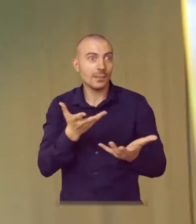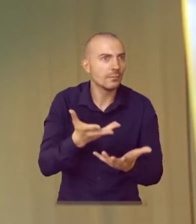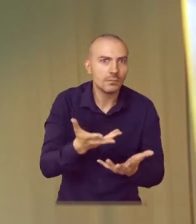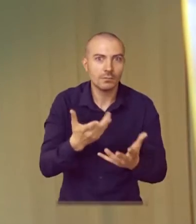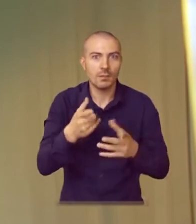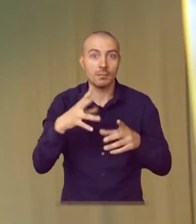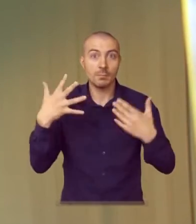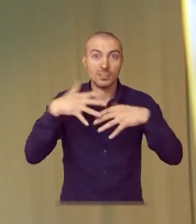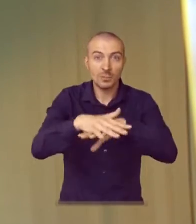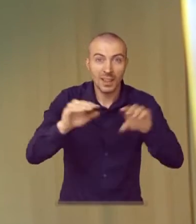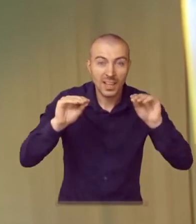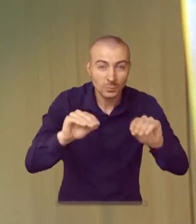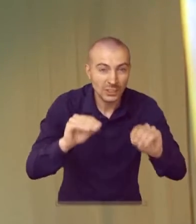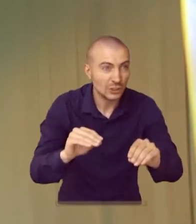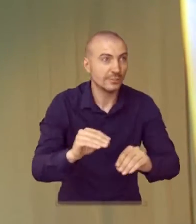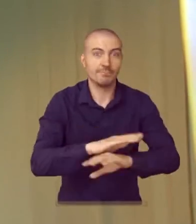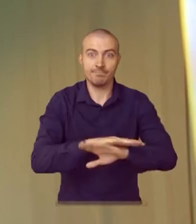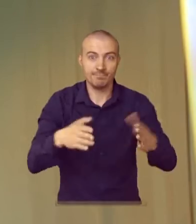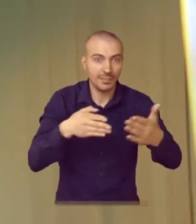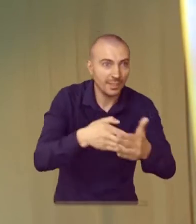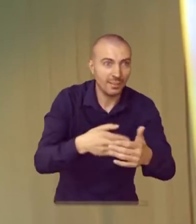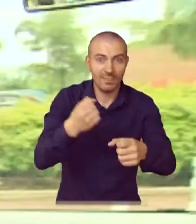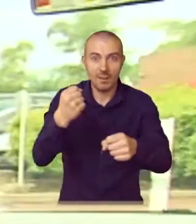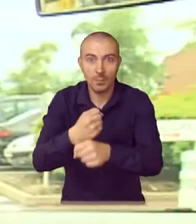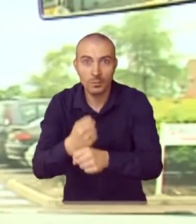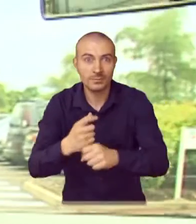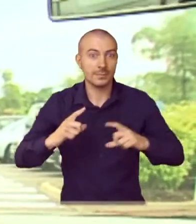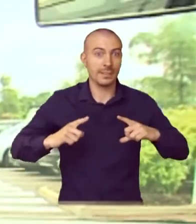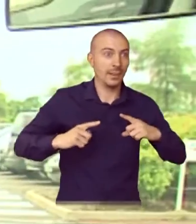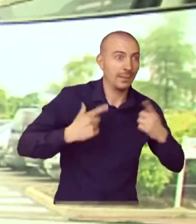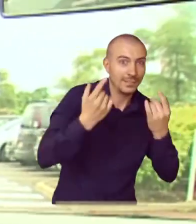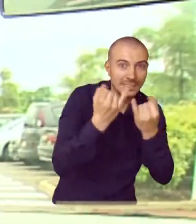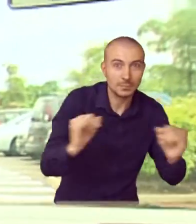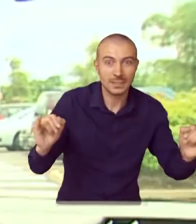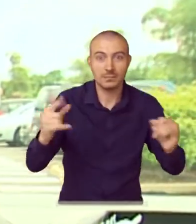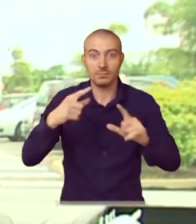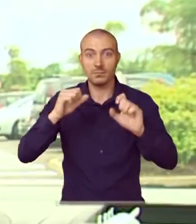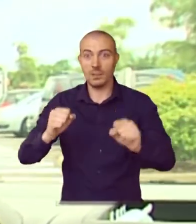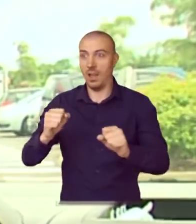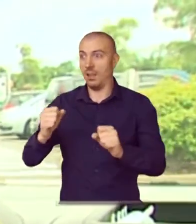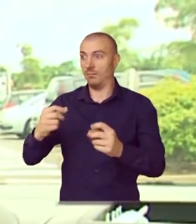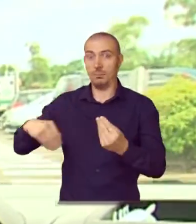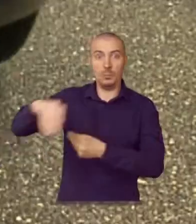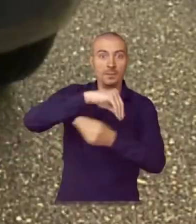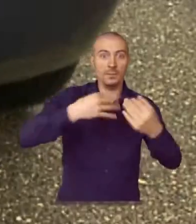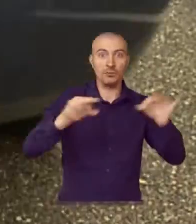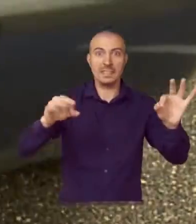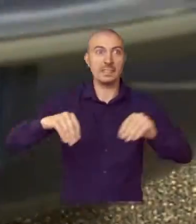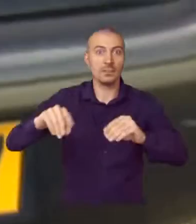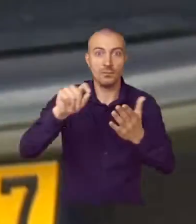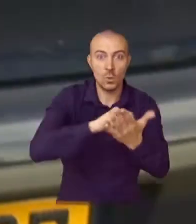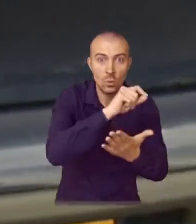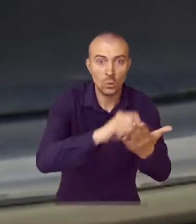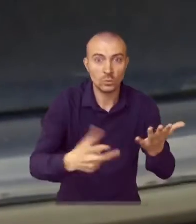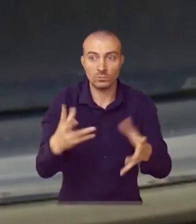on an equal basis with others. They are denied the rights to be included in mainstream education, to be employed, to live independently